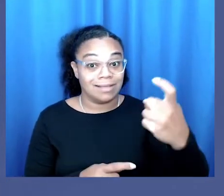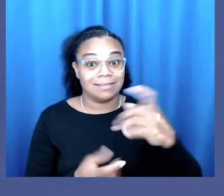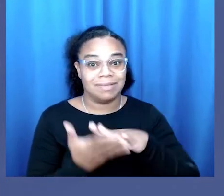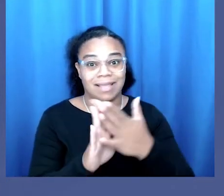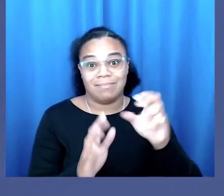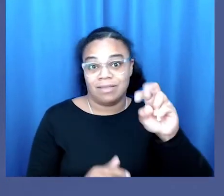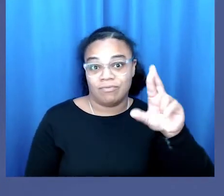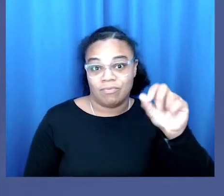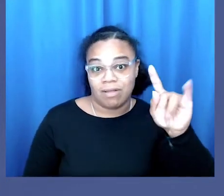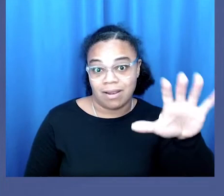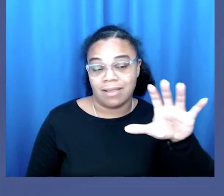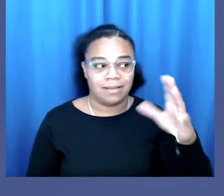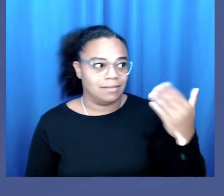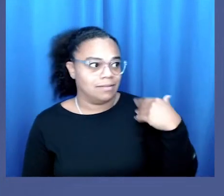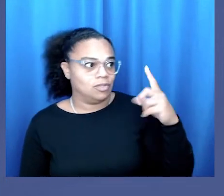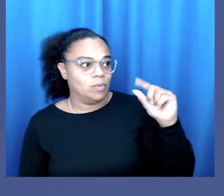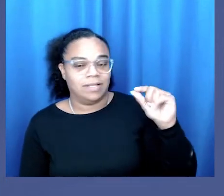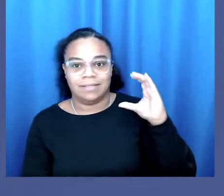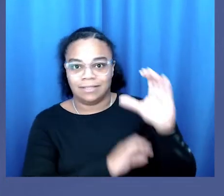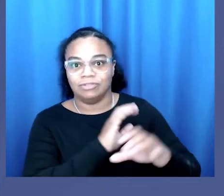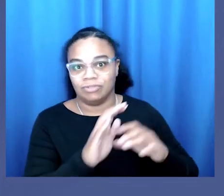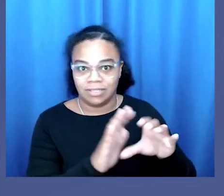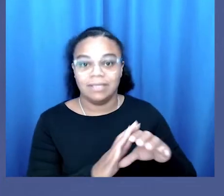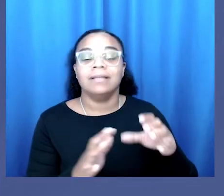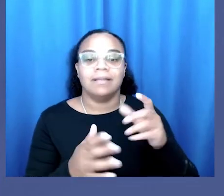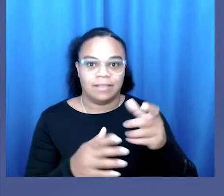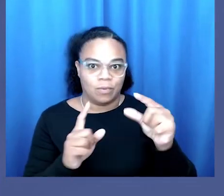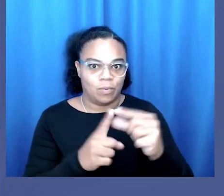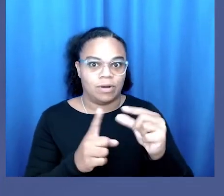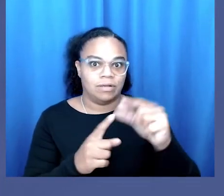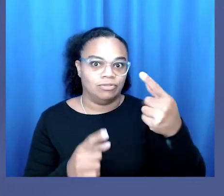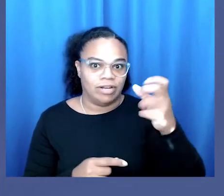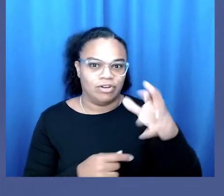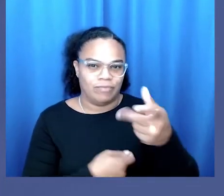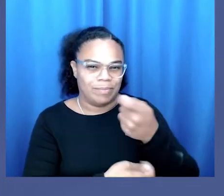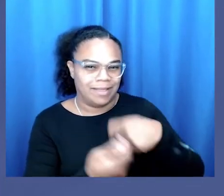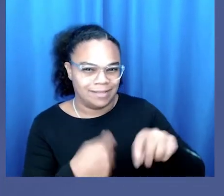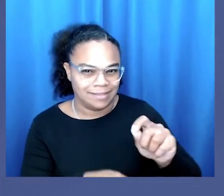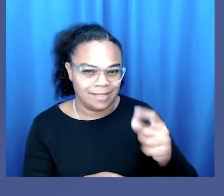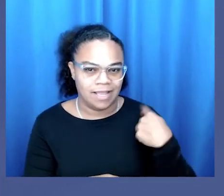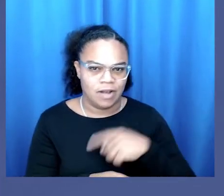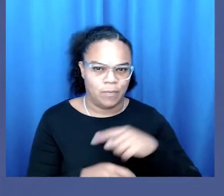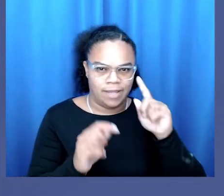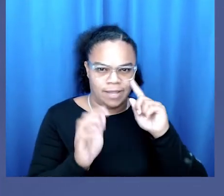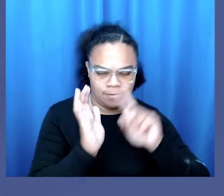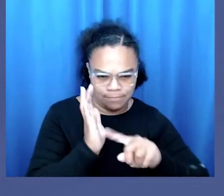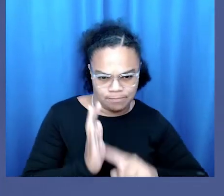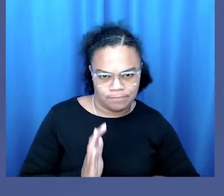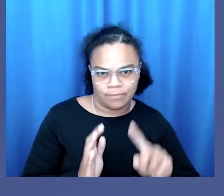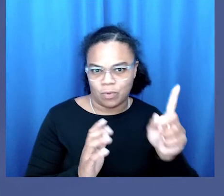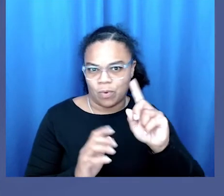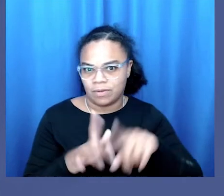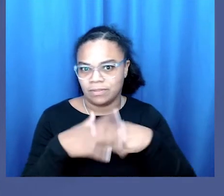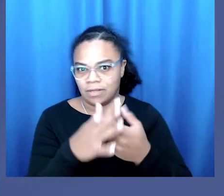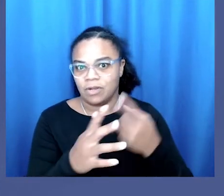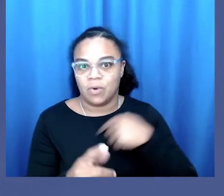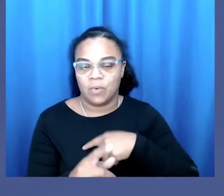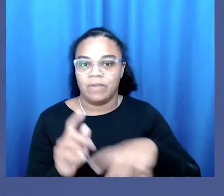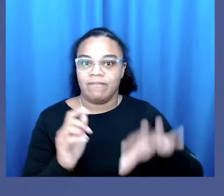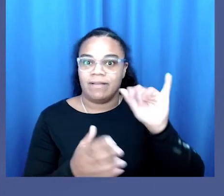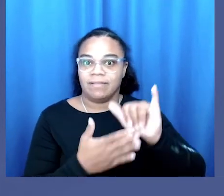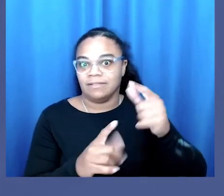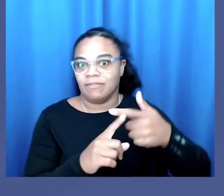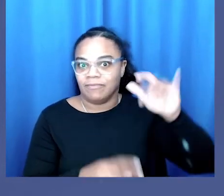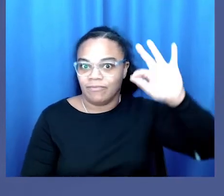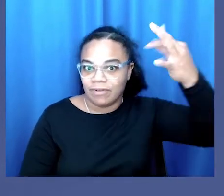qualities in the 20th century, the word gender replaced it to describe genitals. When we dig into its origins, we find that it comes from the old